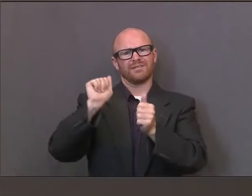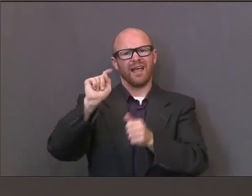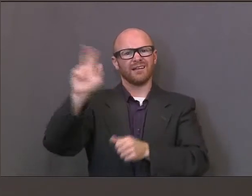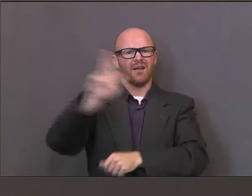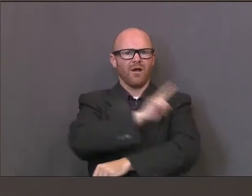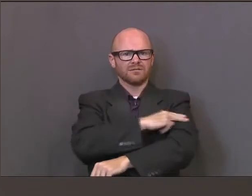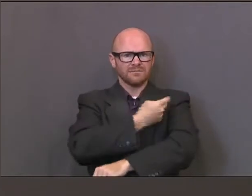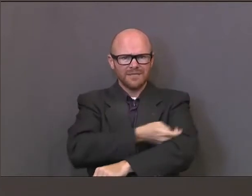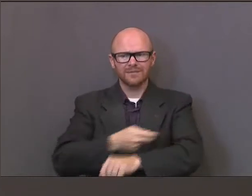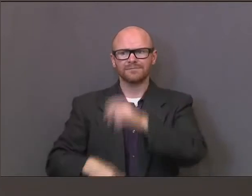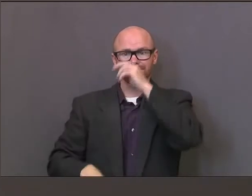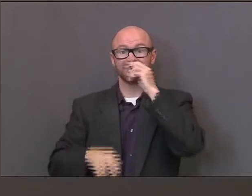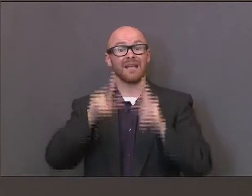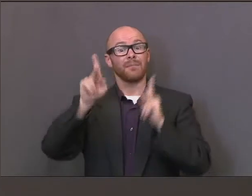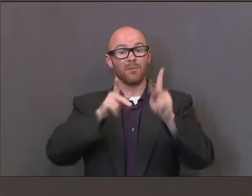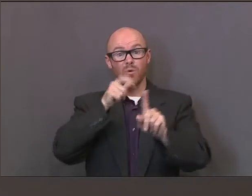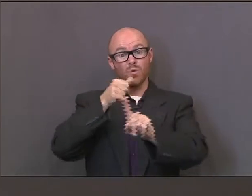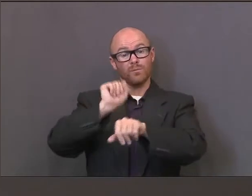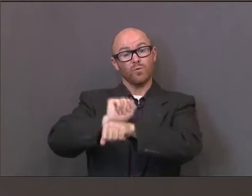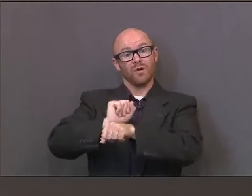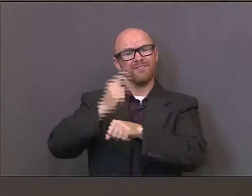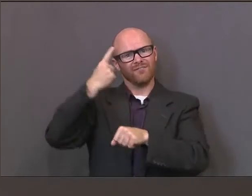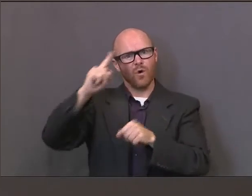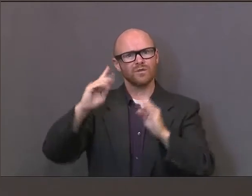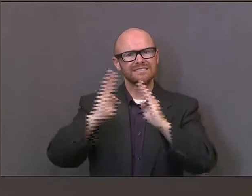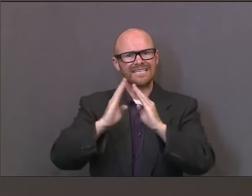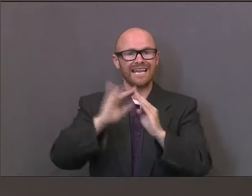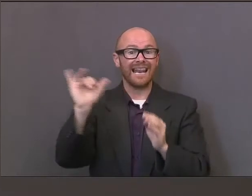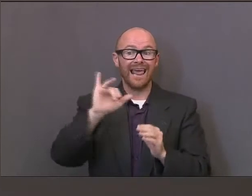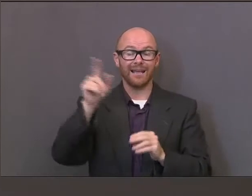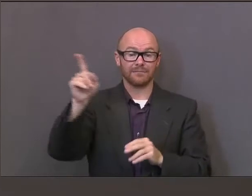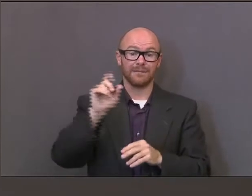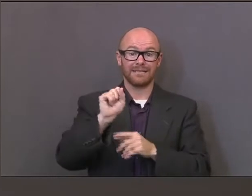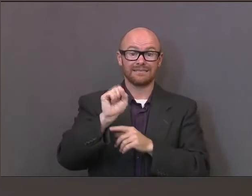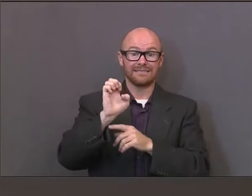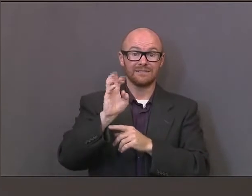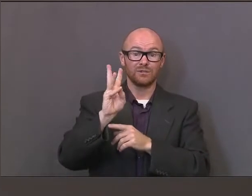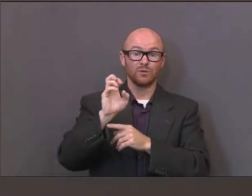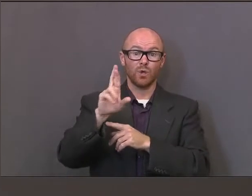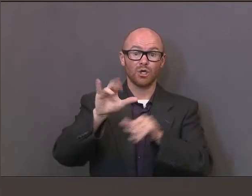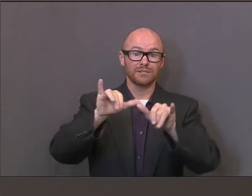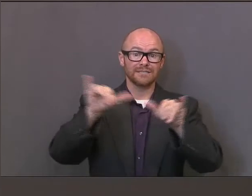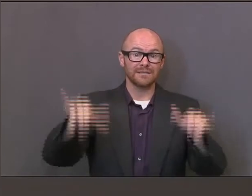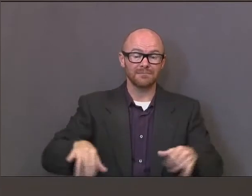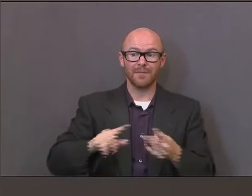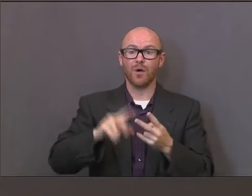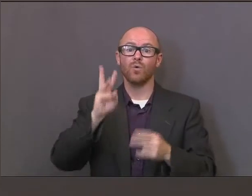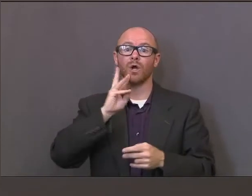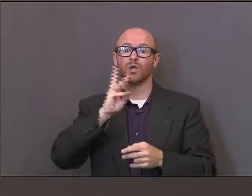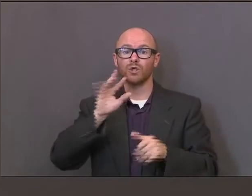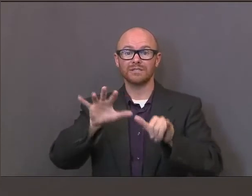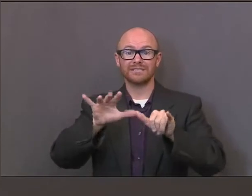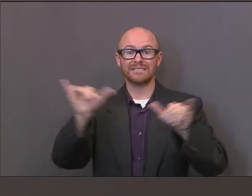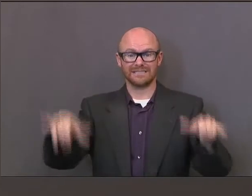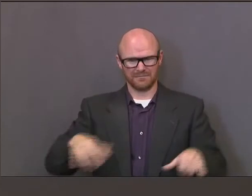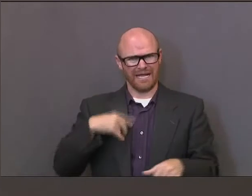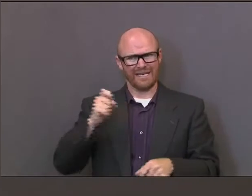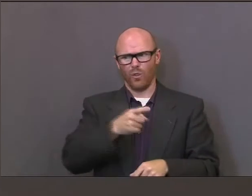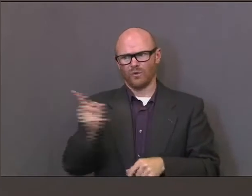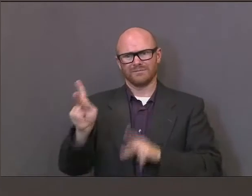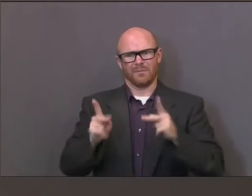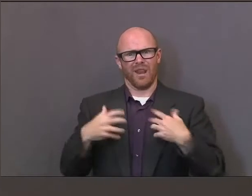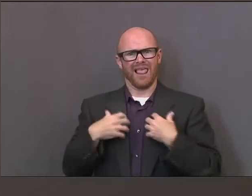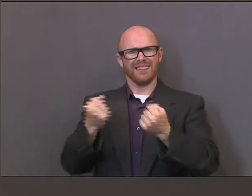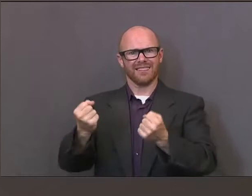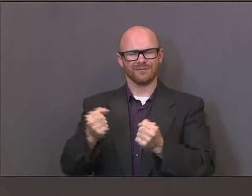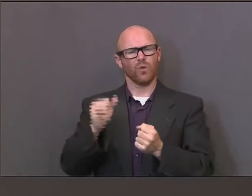like sewer and water issues that are necessary to maintain and keep our society functioning. So there's some priority